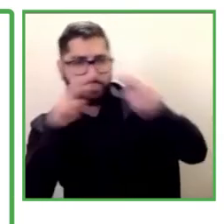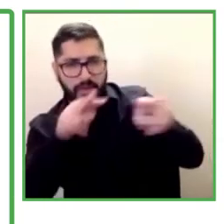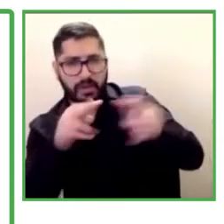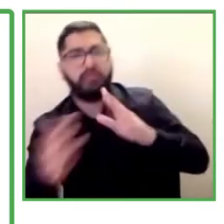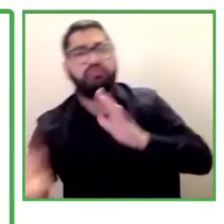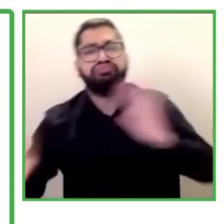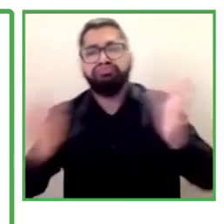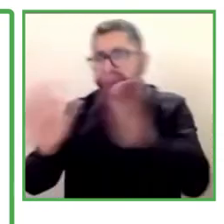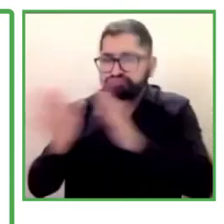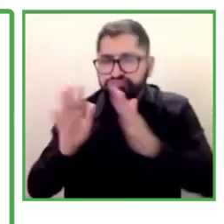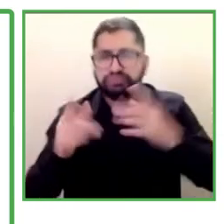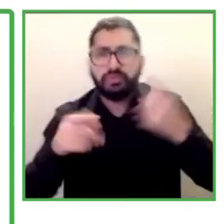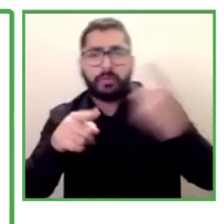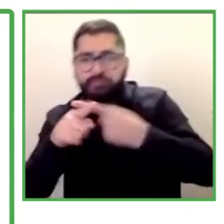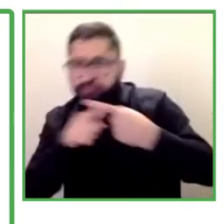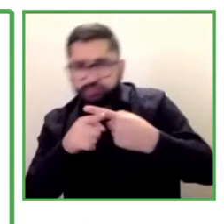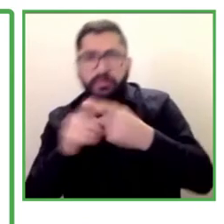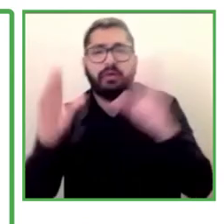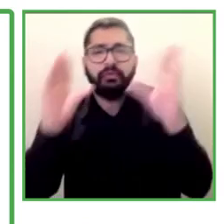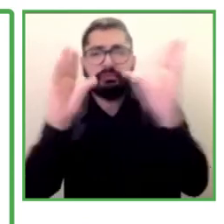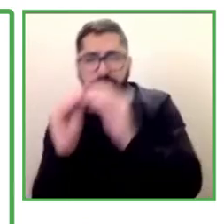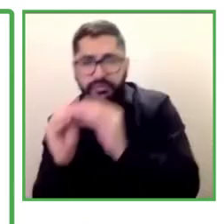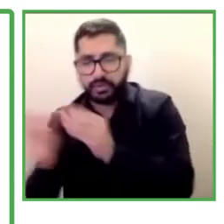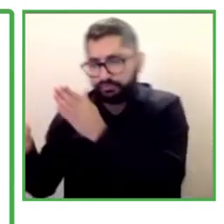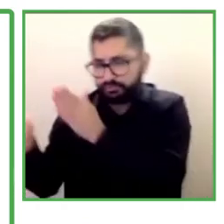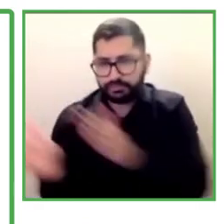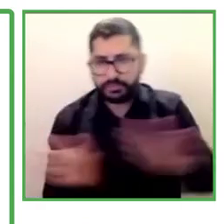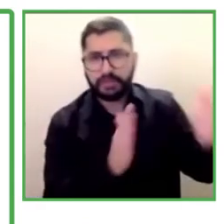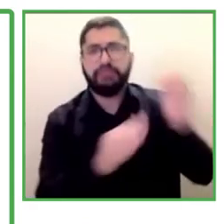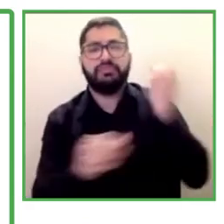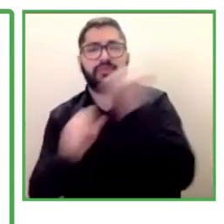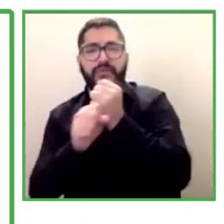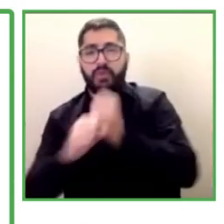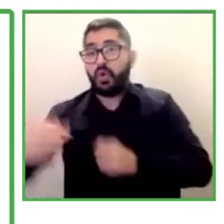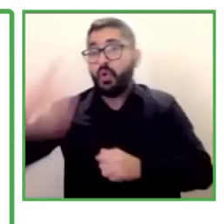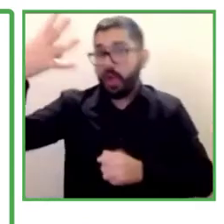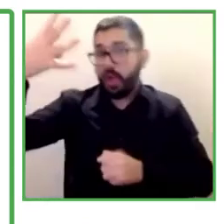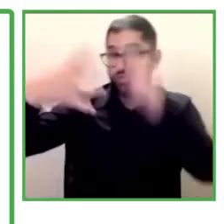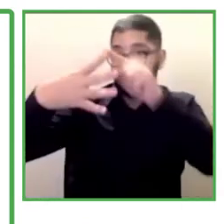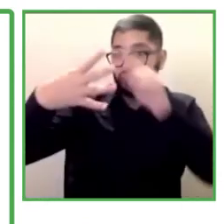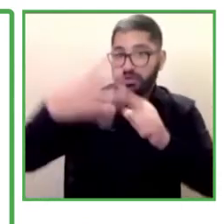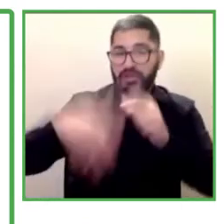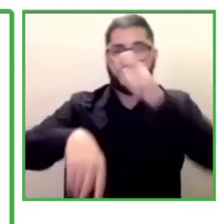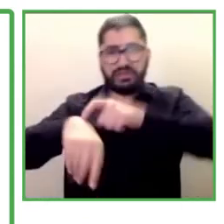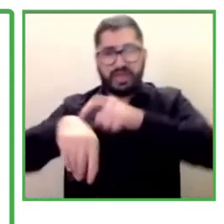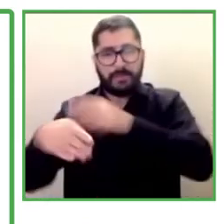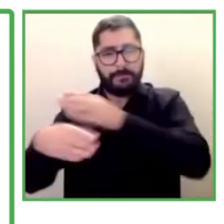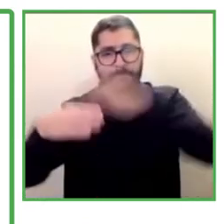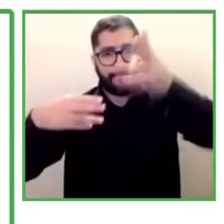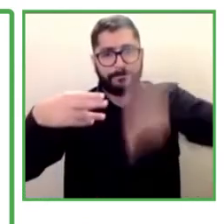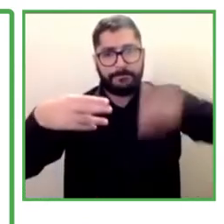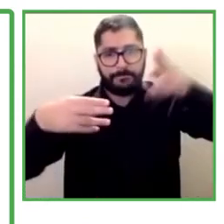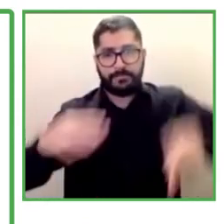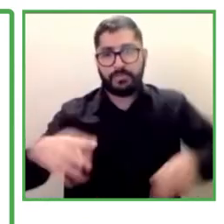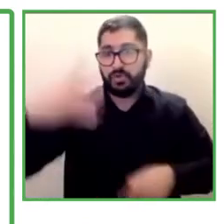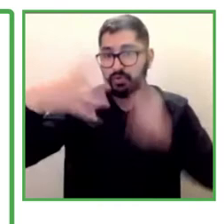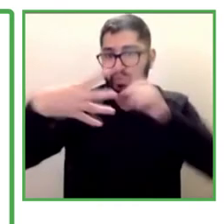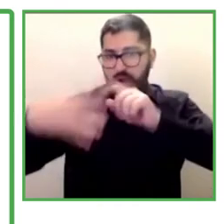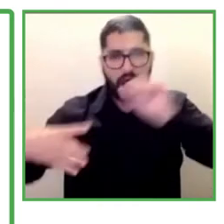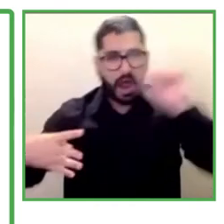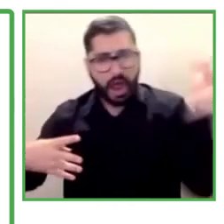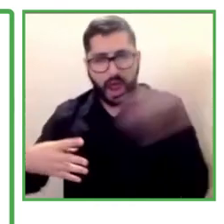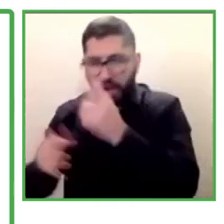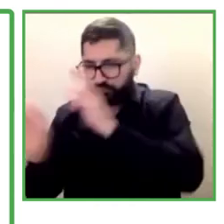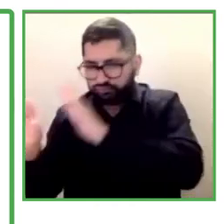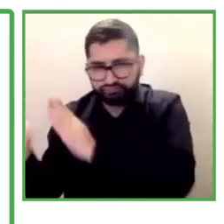of Pacto de Productividad, I would indicate four moments. The first is everything that this program